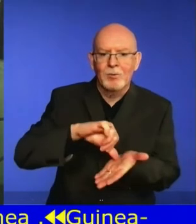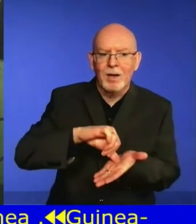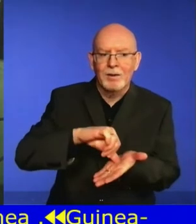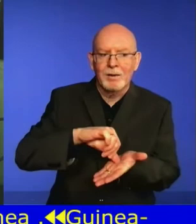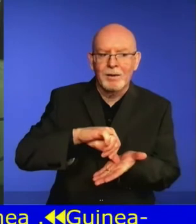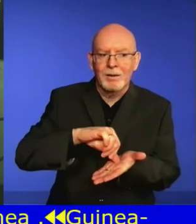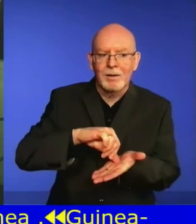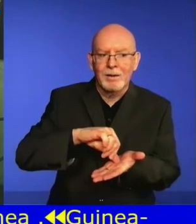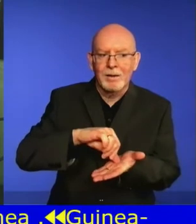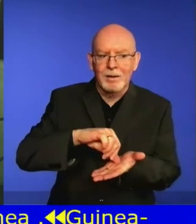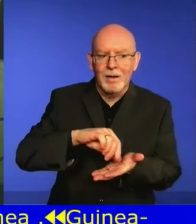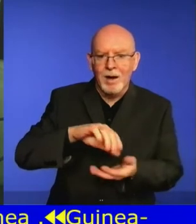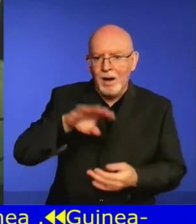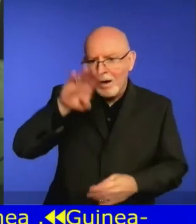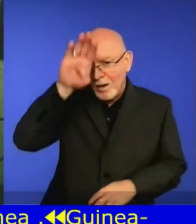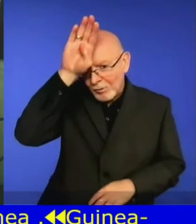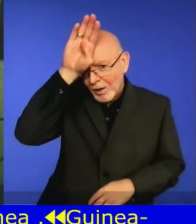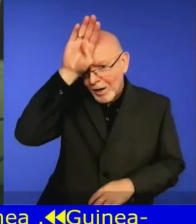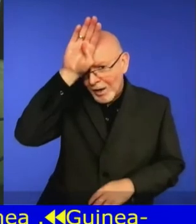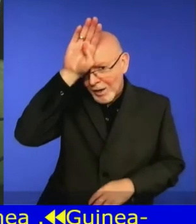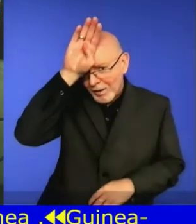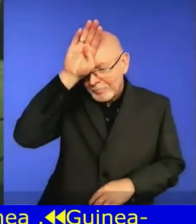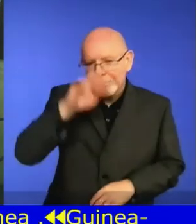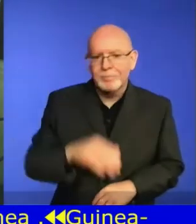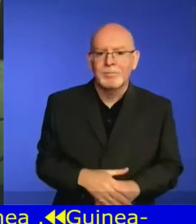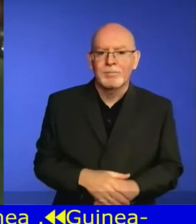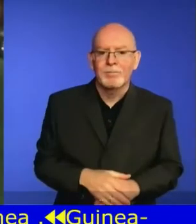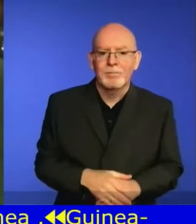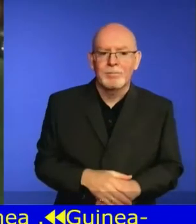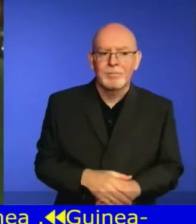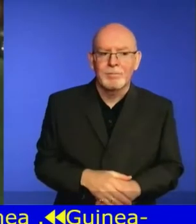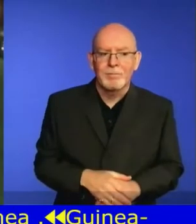Israel, Israel,